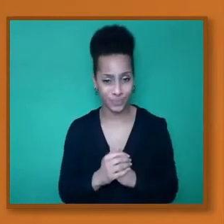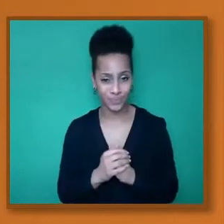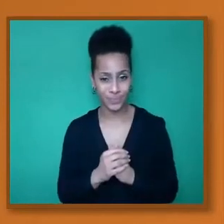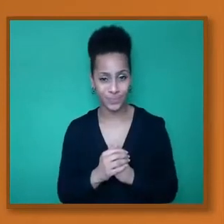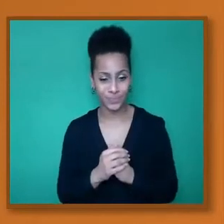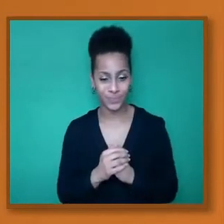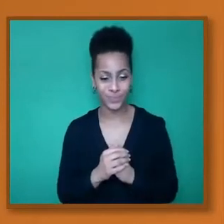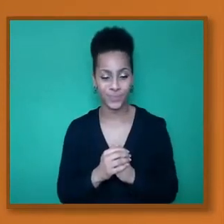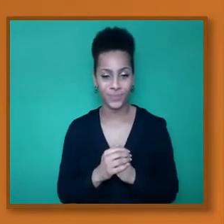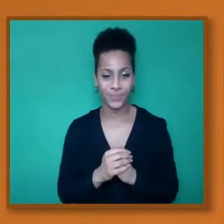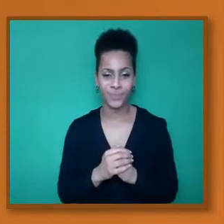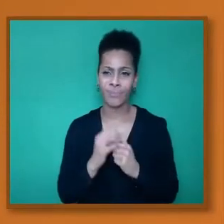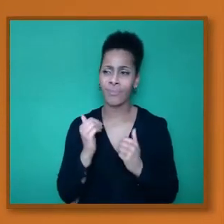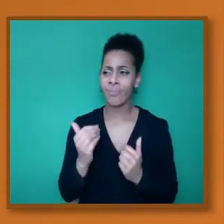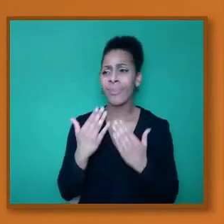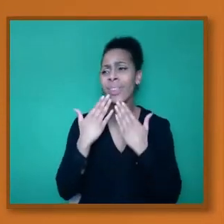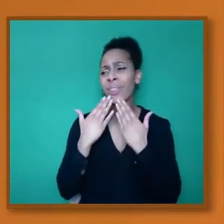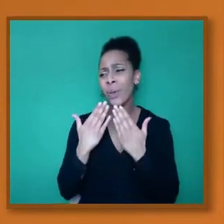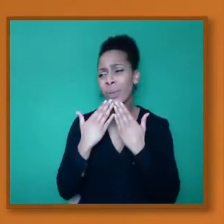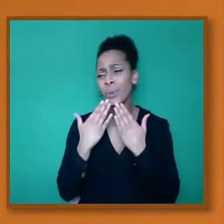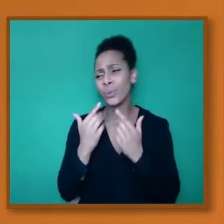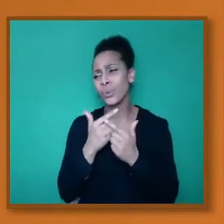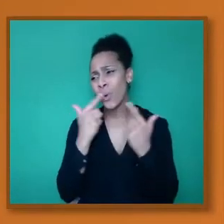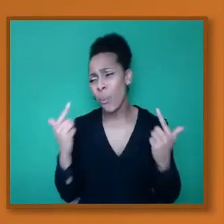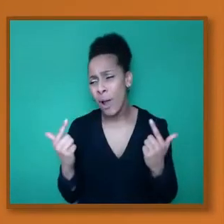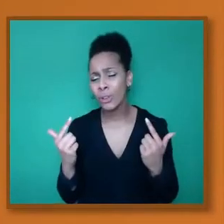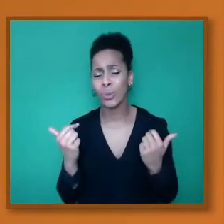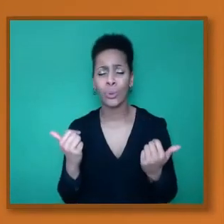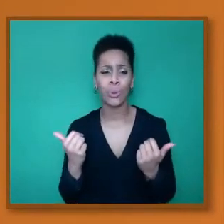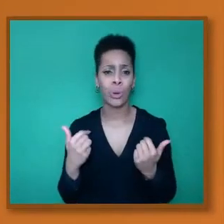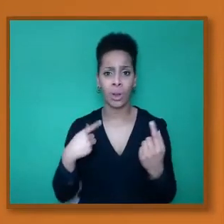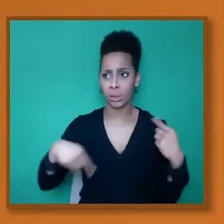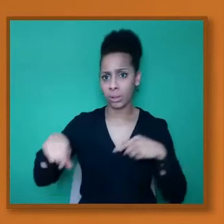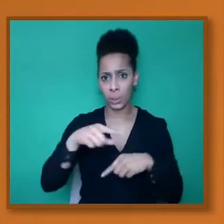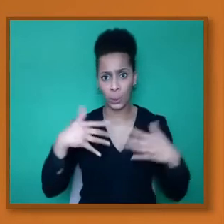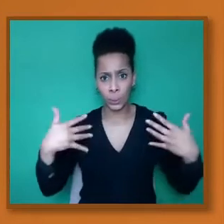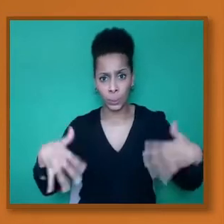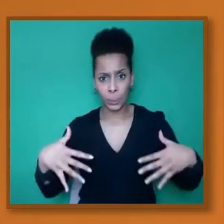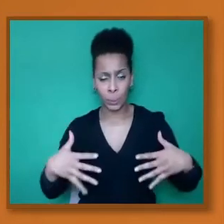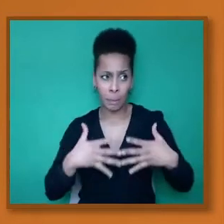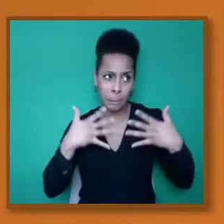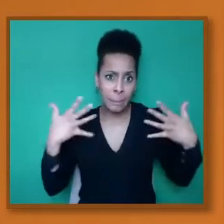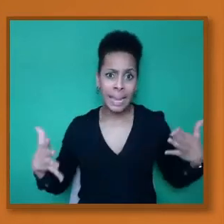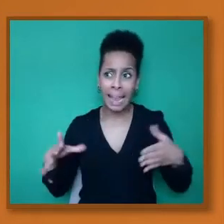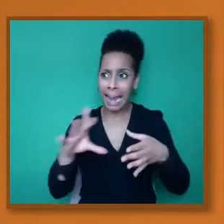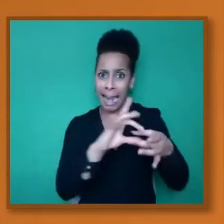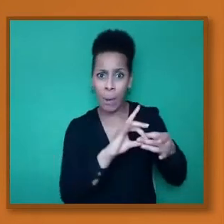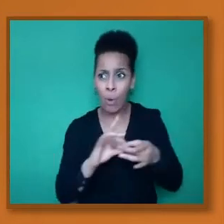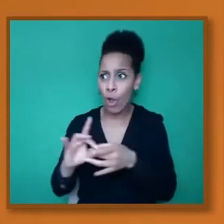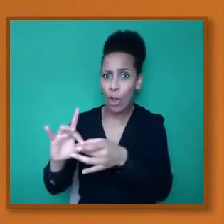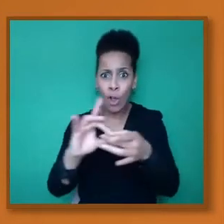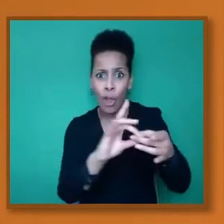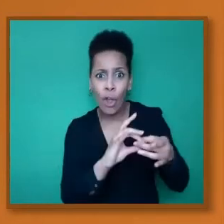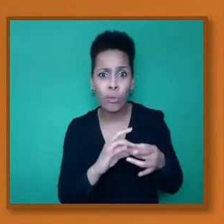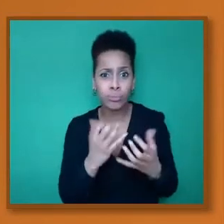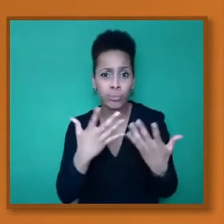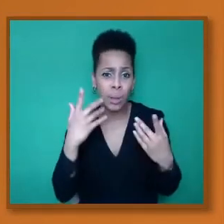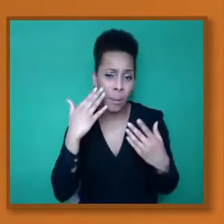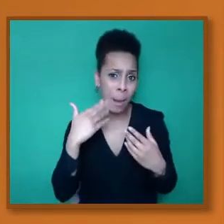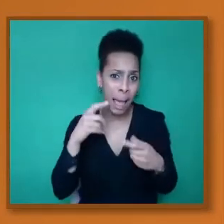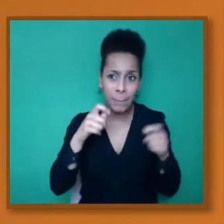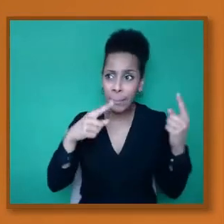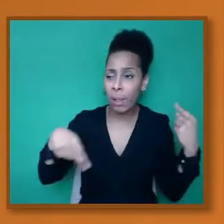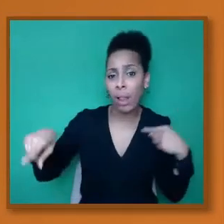so much for that. Yes, certainly, we've got one of the biggest networks in terms of black people in the